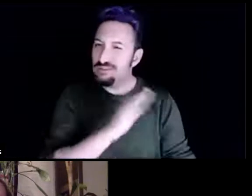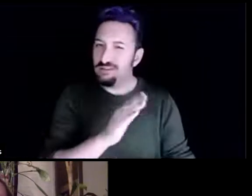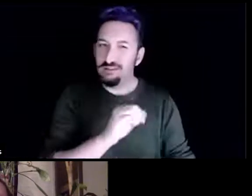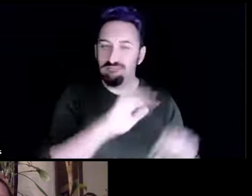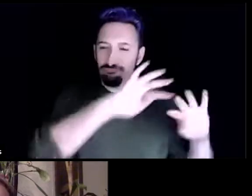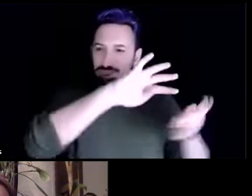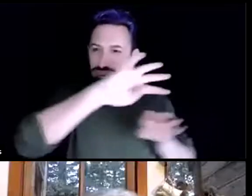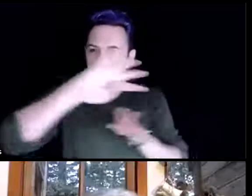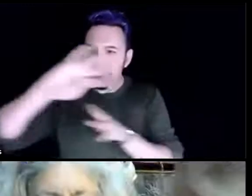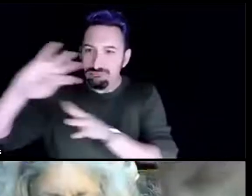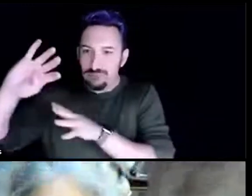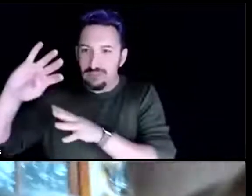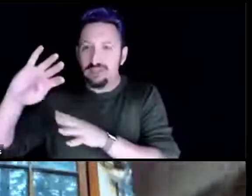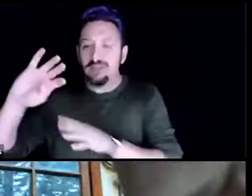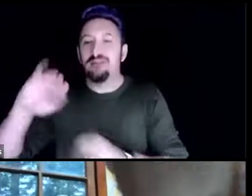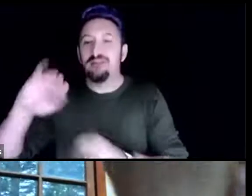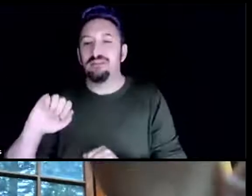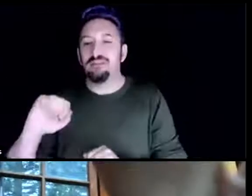ceremony happening.